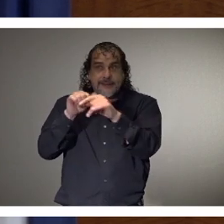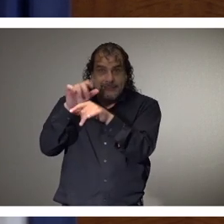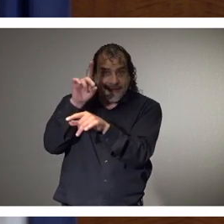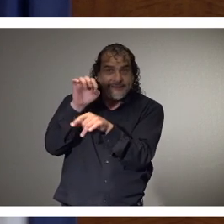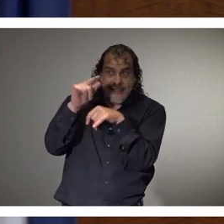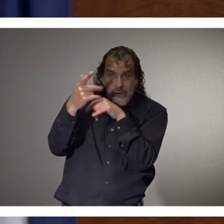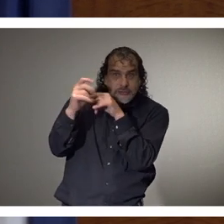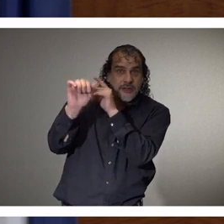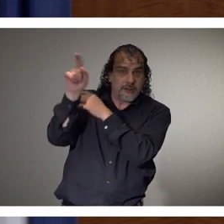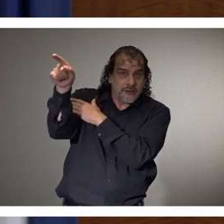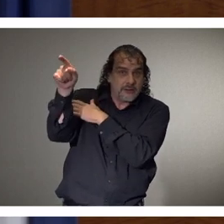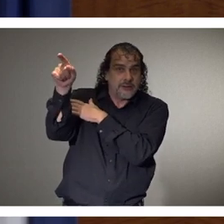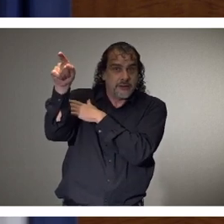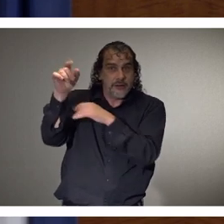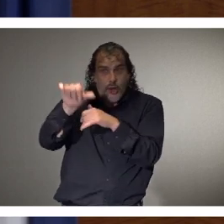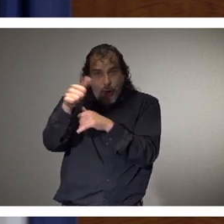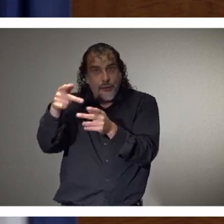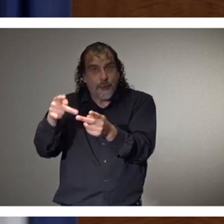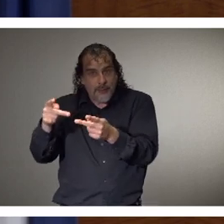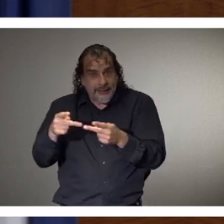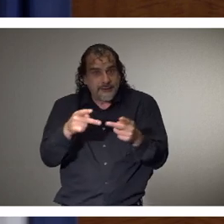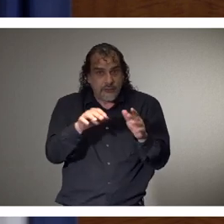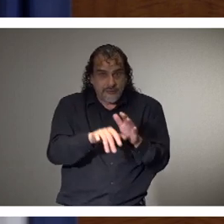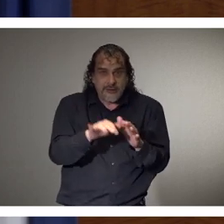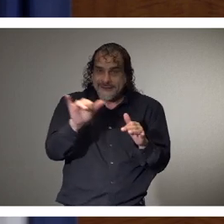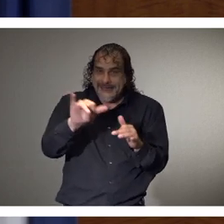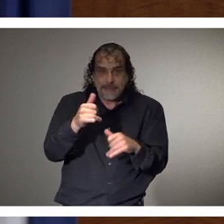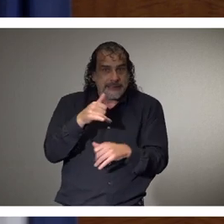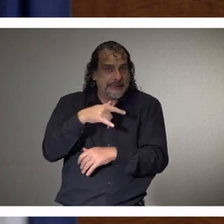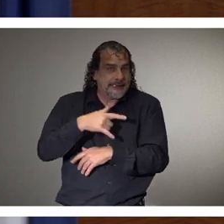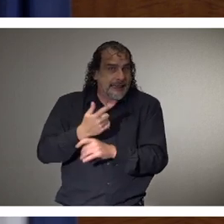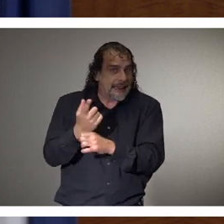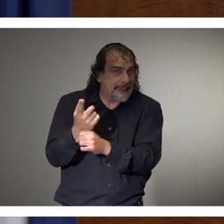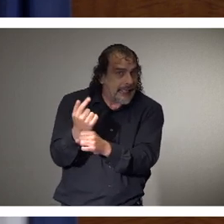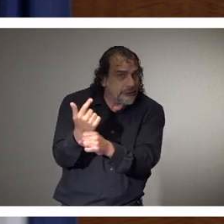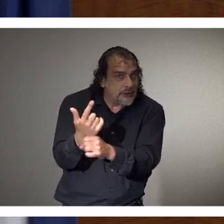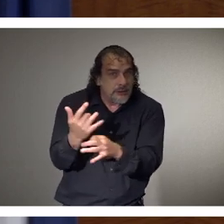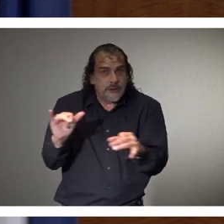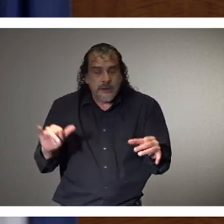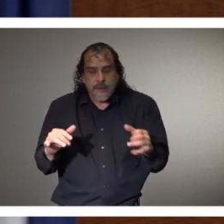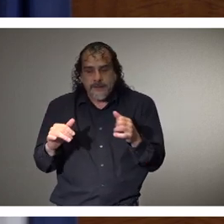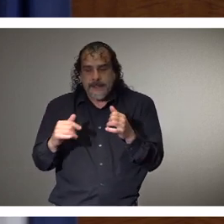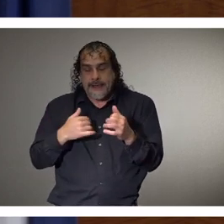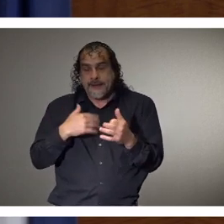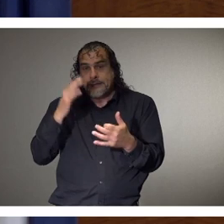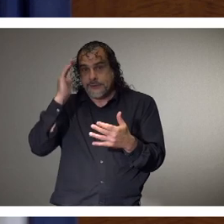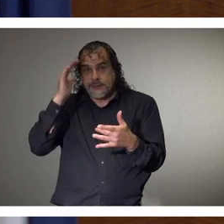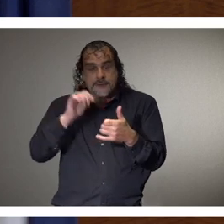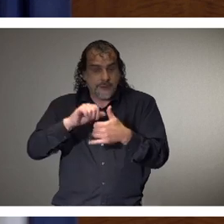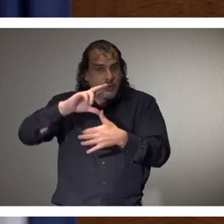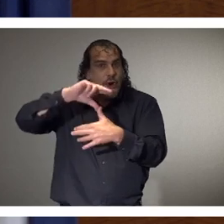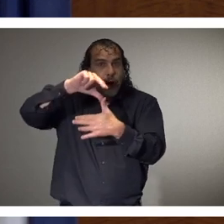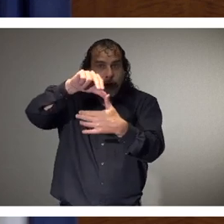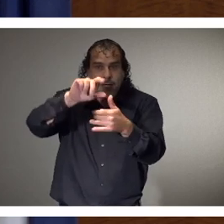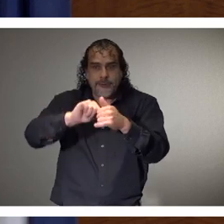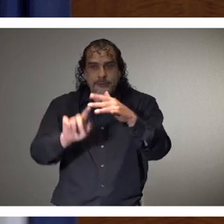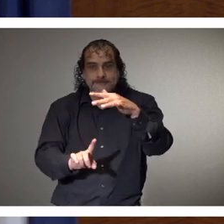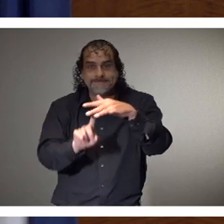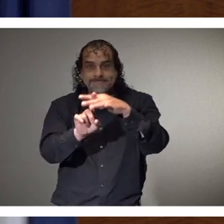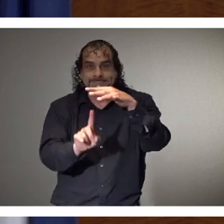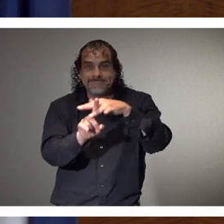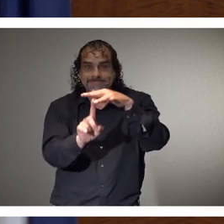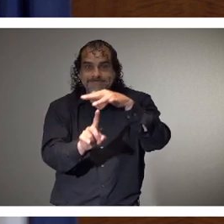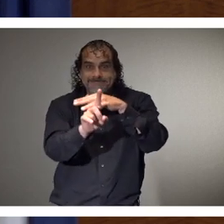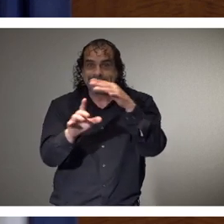and other places, uh, as we did last year. And in addition to that, before we know it, it will be hurricane season. Uh,